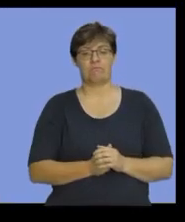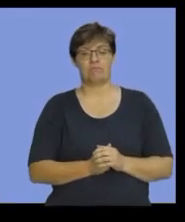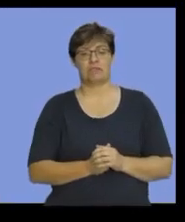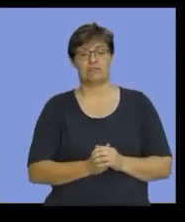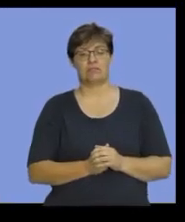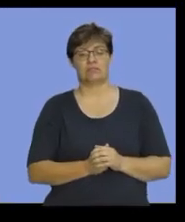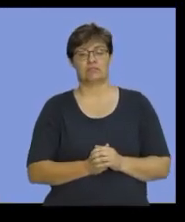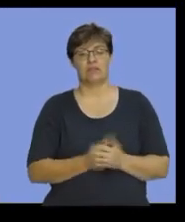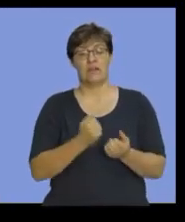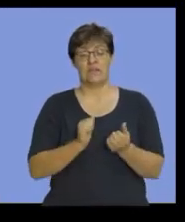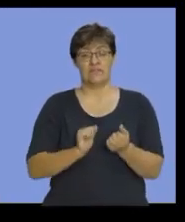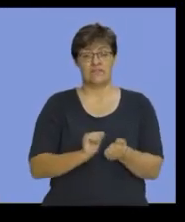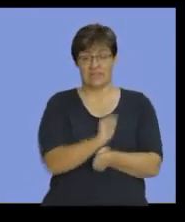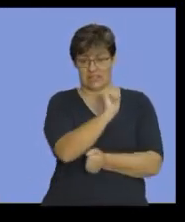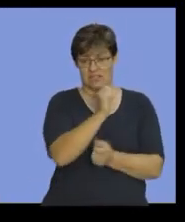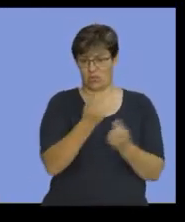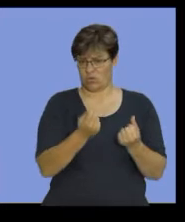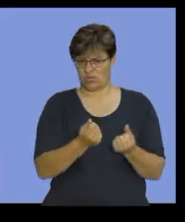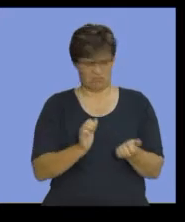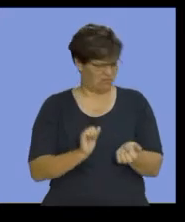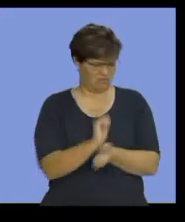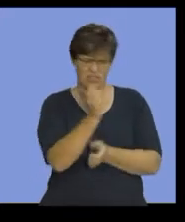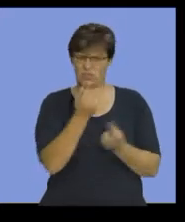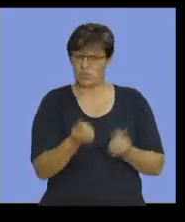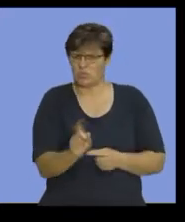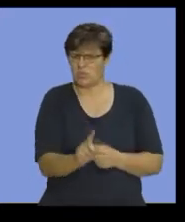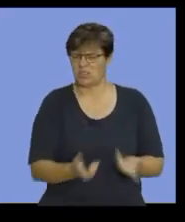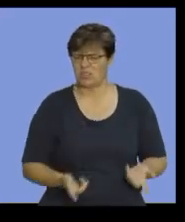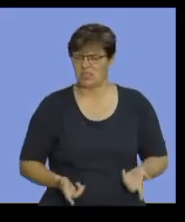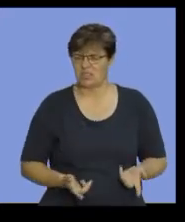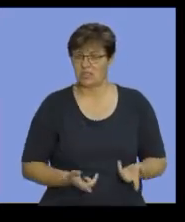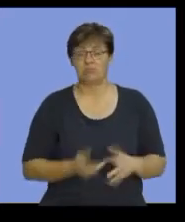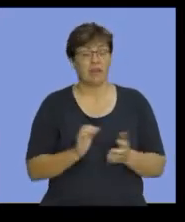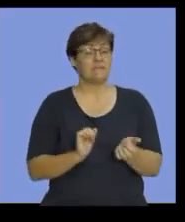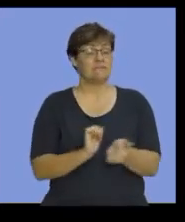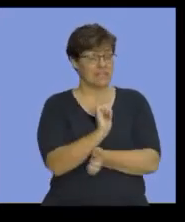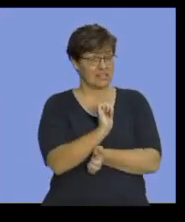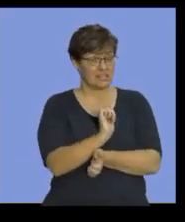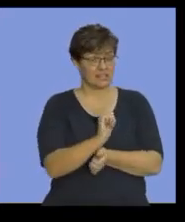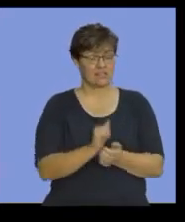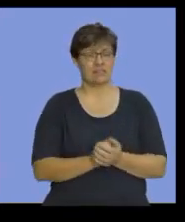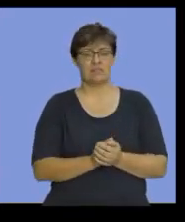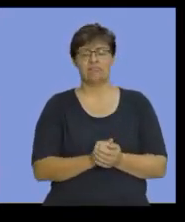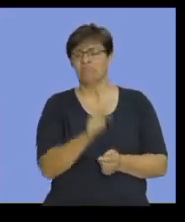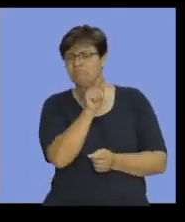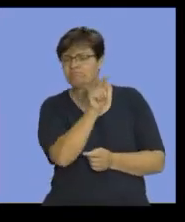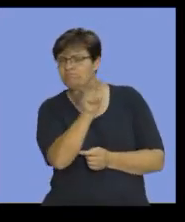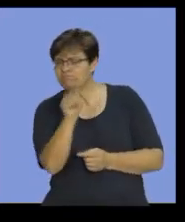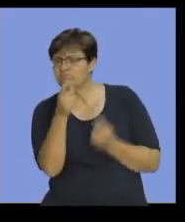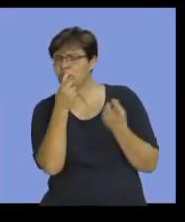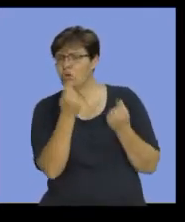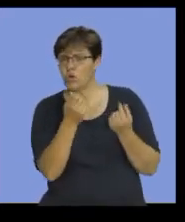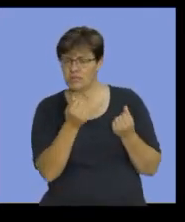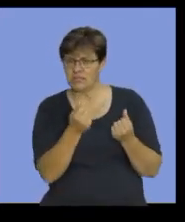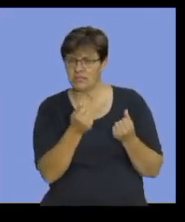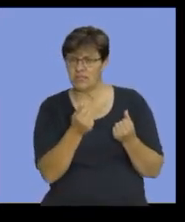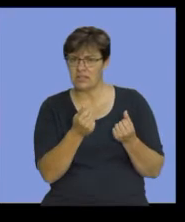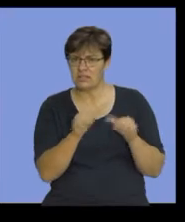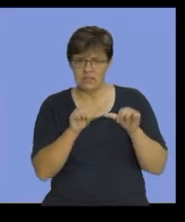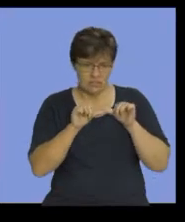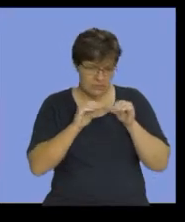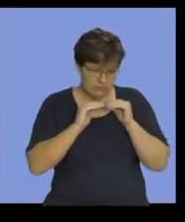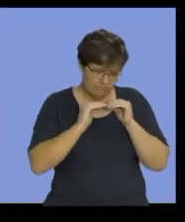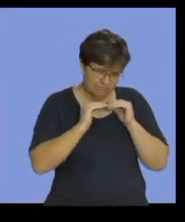fixed cost. What do we mean by fixed cost? By fixed cost are those costs that remain